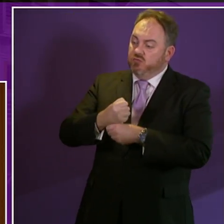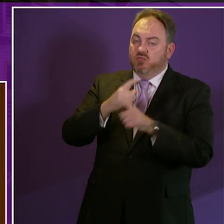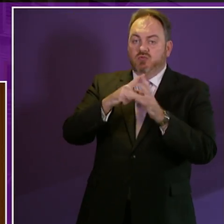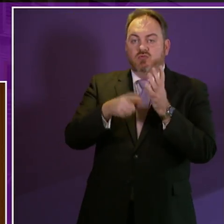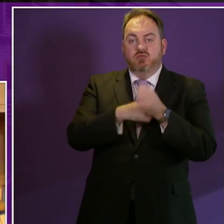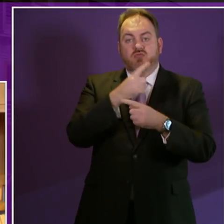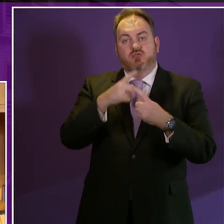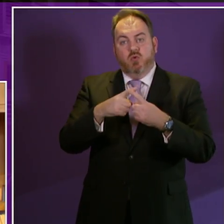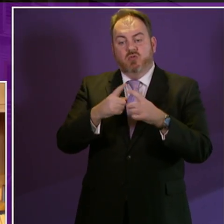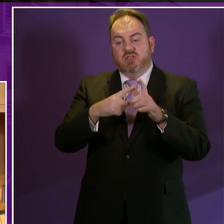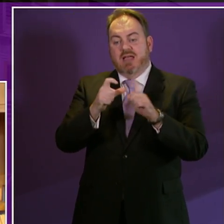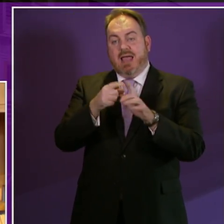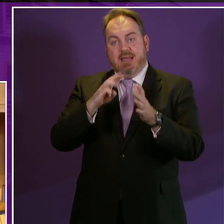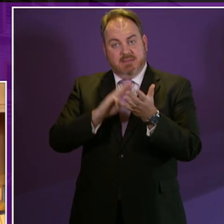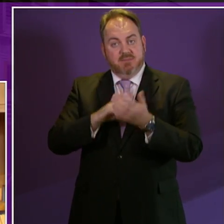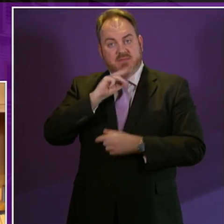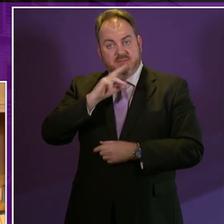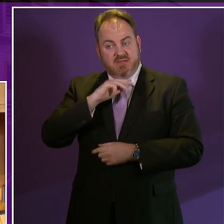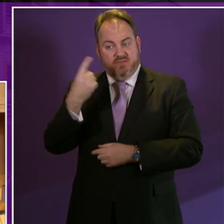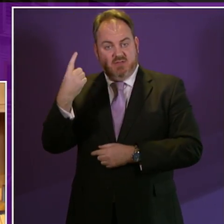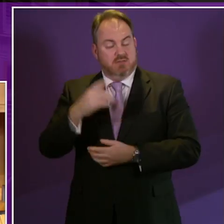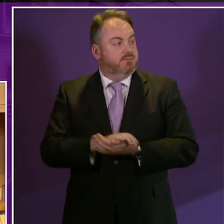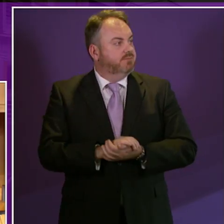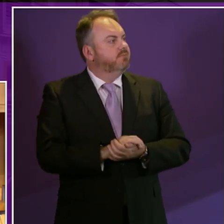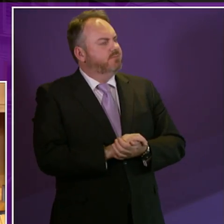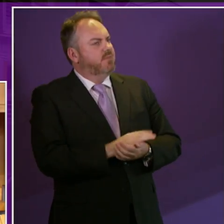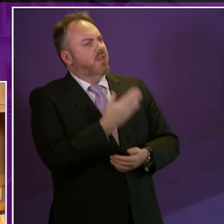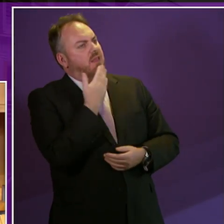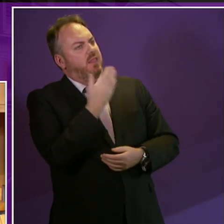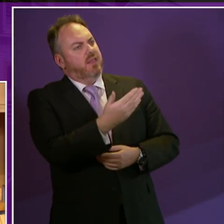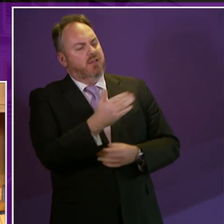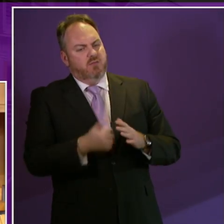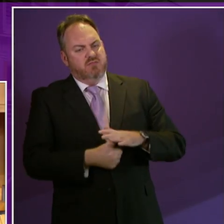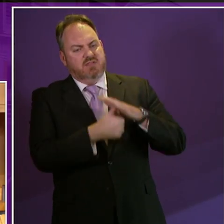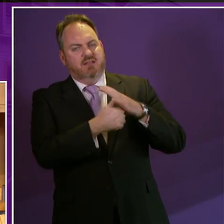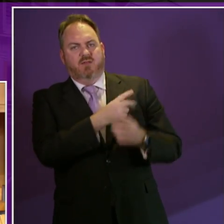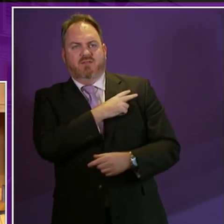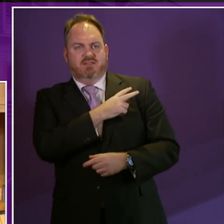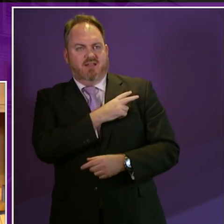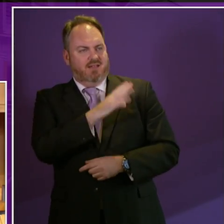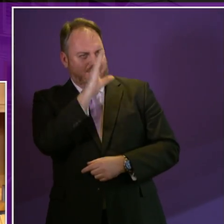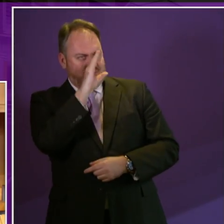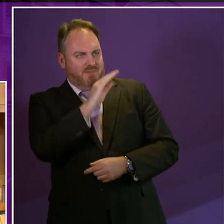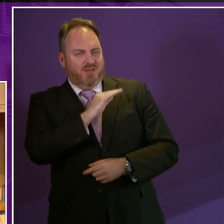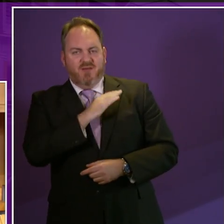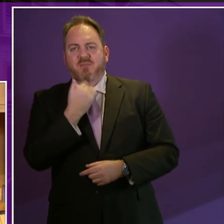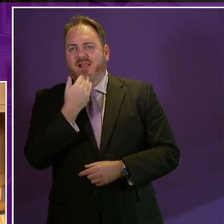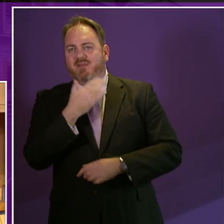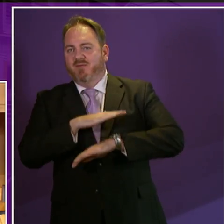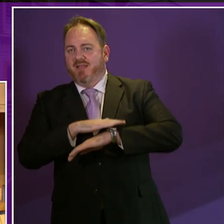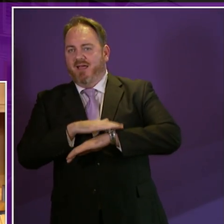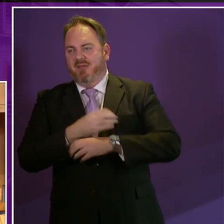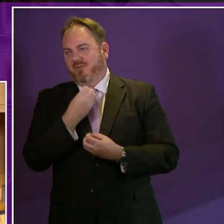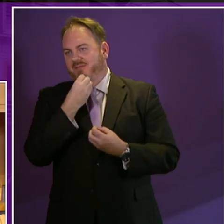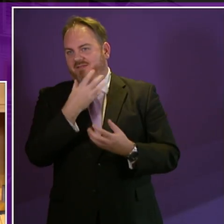to be followed by Jeremy Balfour. Thank you, President Officer. It's nice to know I've got only a bit of time today. I welcome this